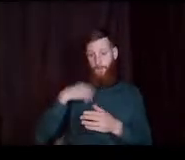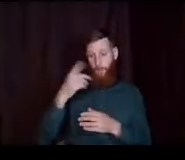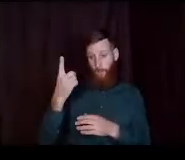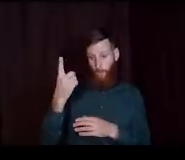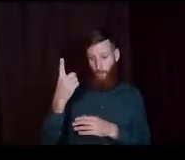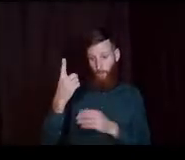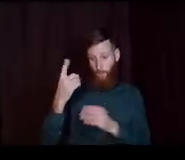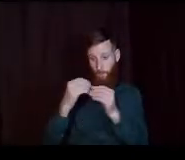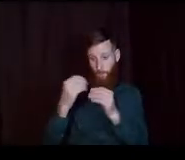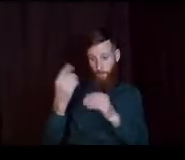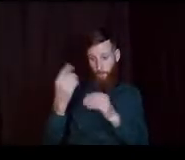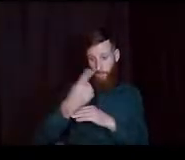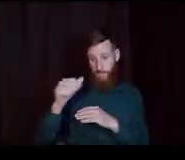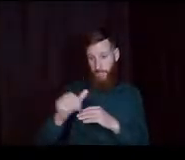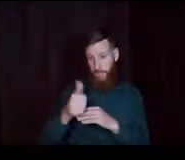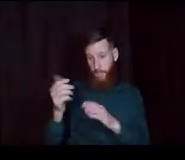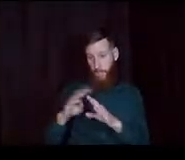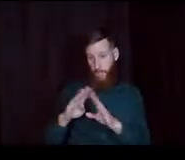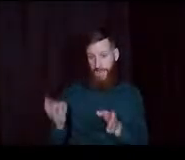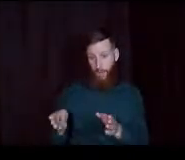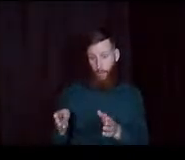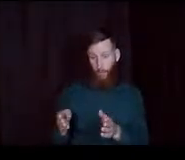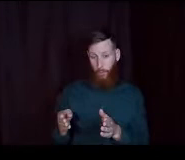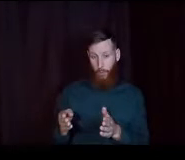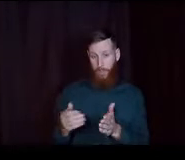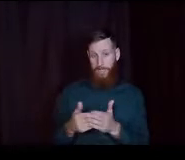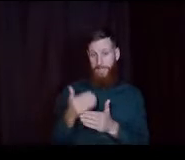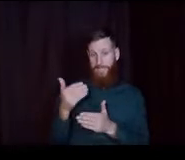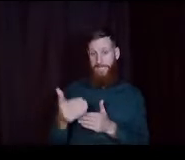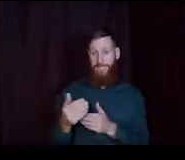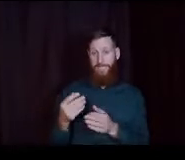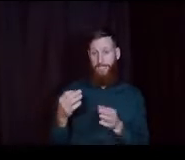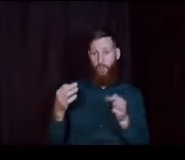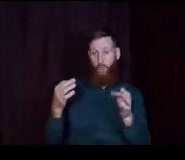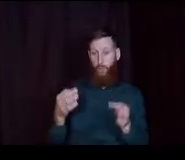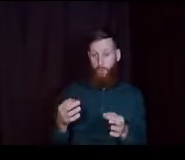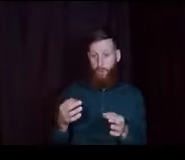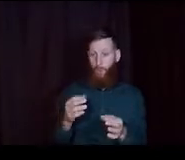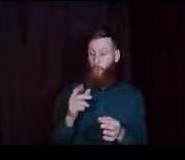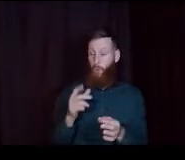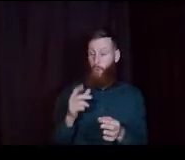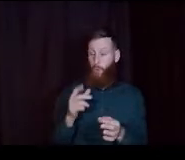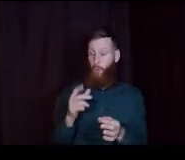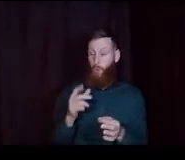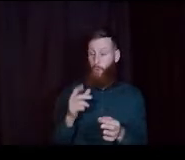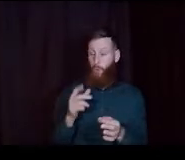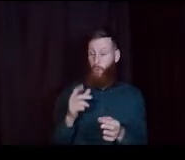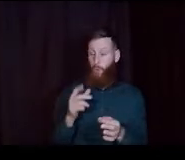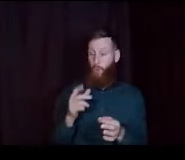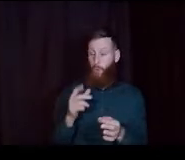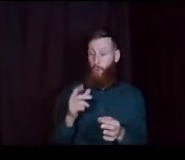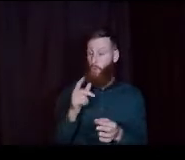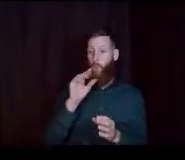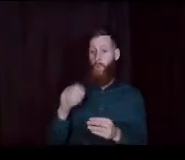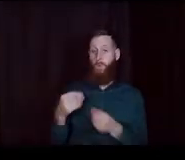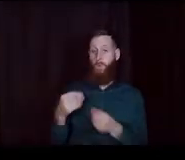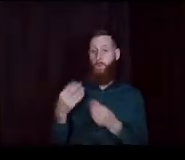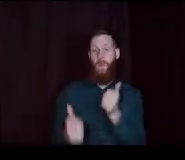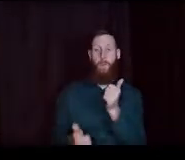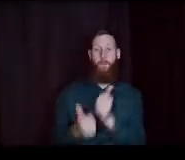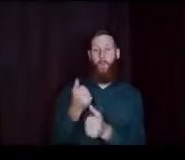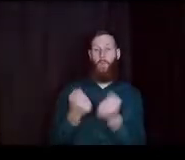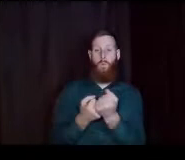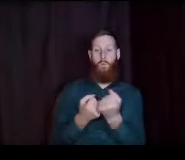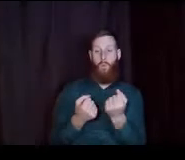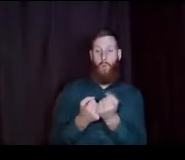at one house than another. the next determining factor. on who the parent is. and who who's providing the most support. So